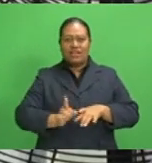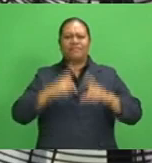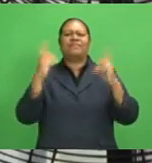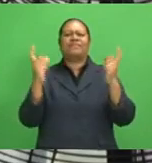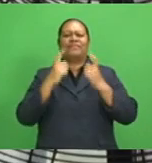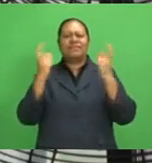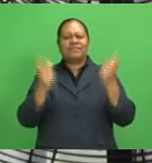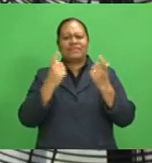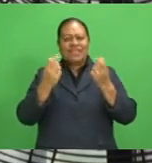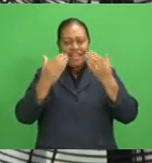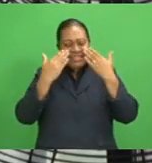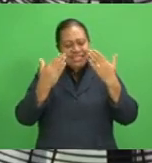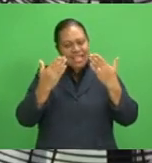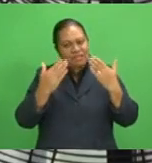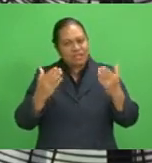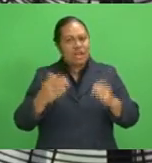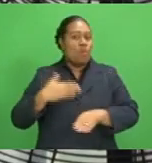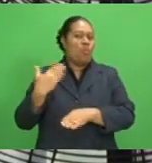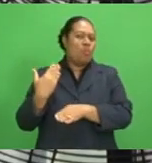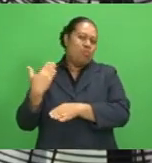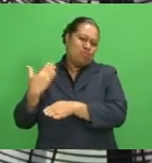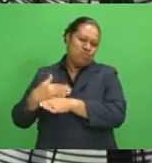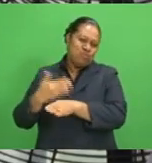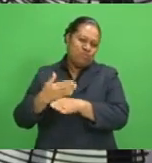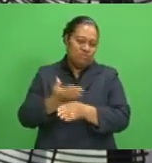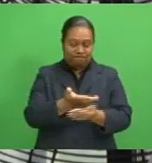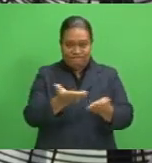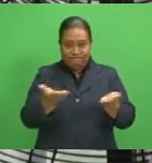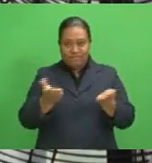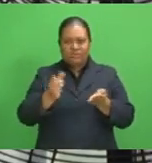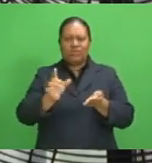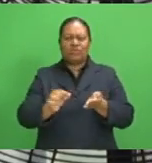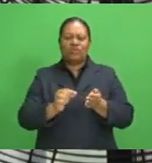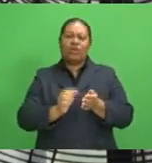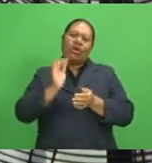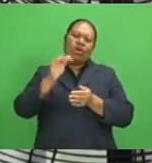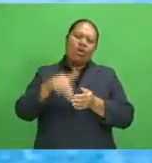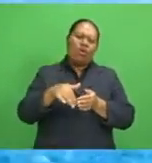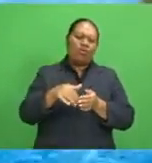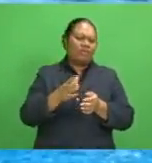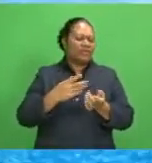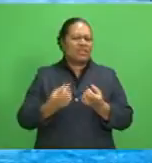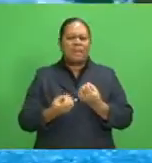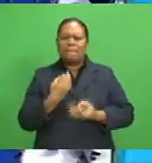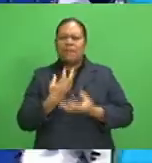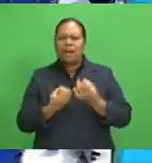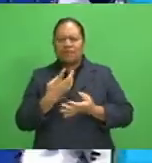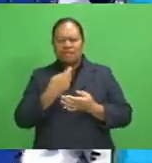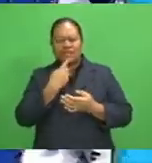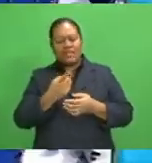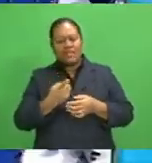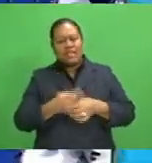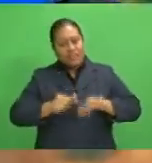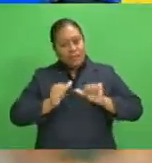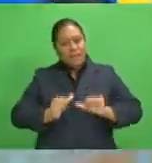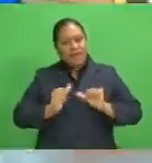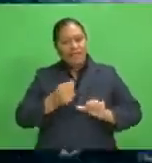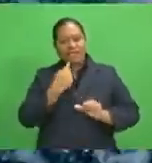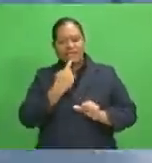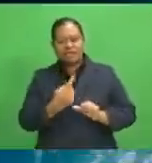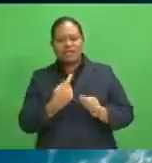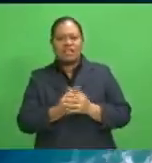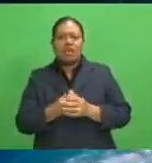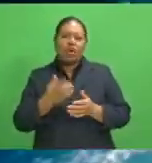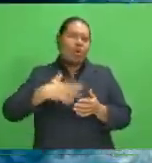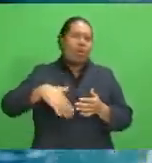acknowledging the work that you all do in your little bubble. FASANOC President Makarita Lenoa says with